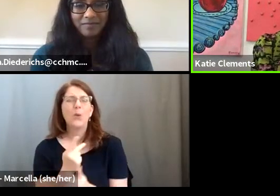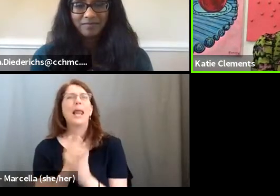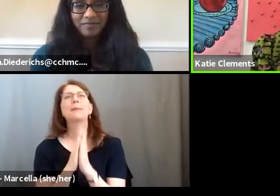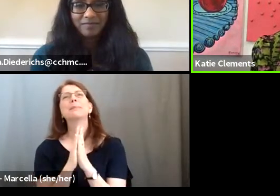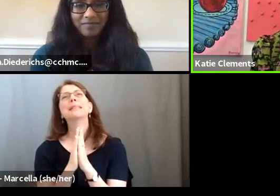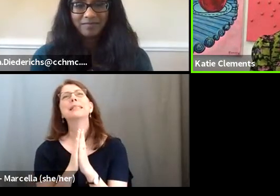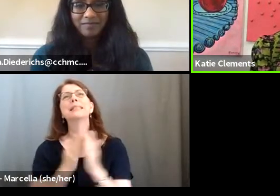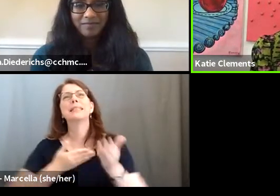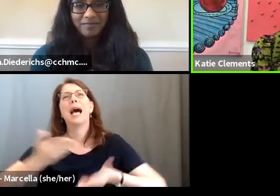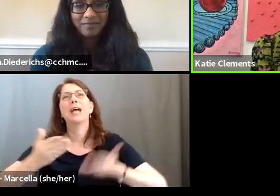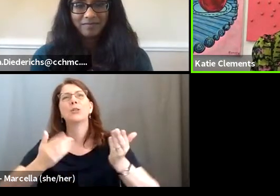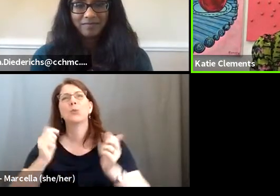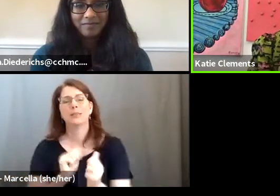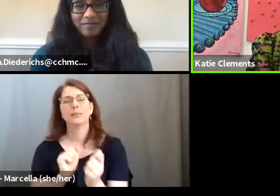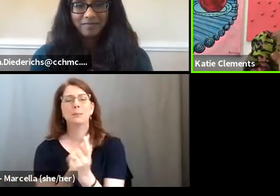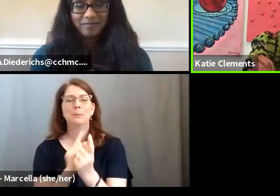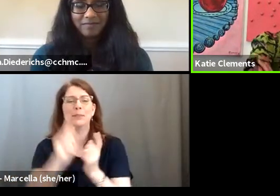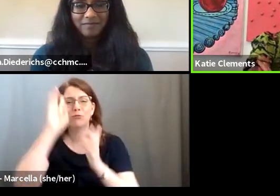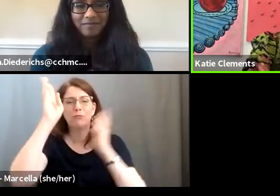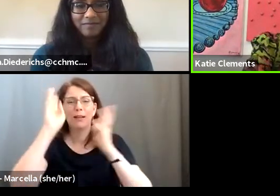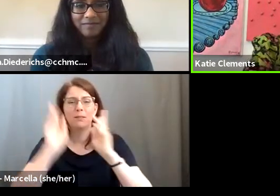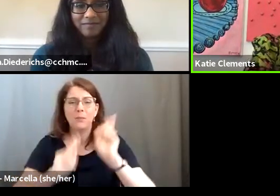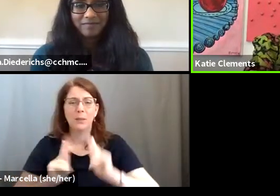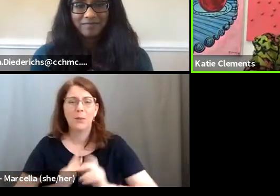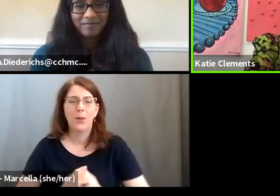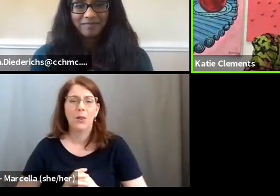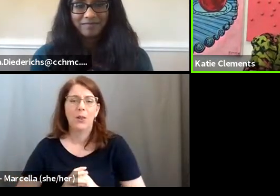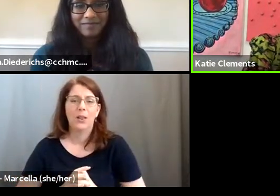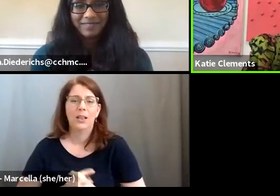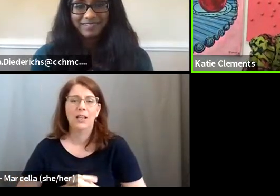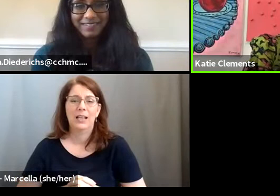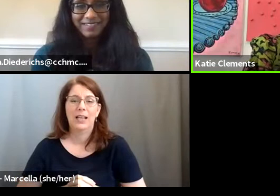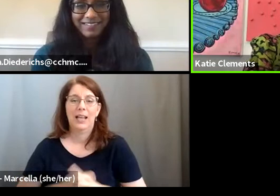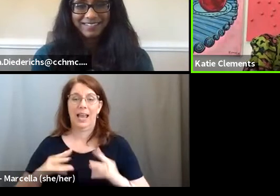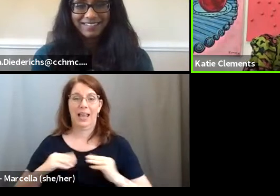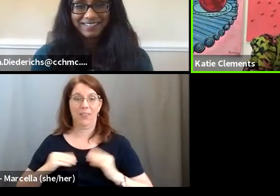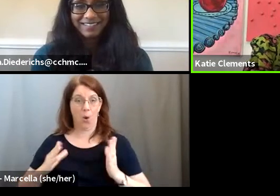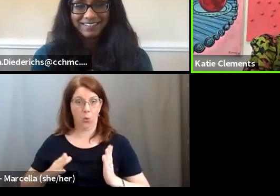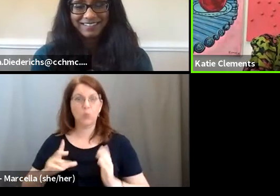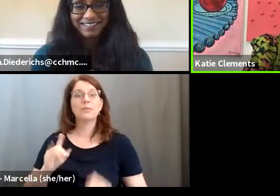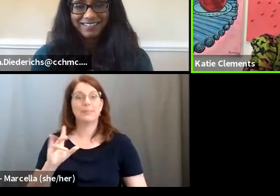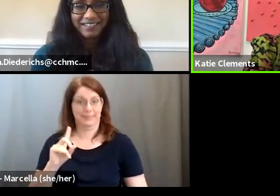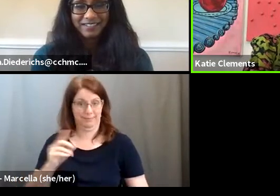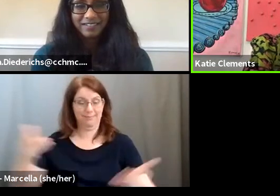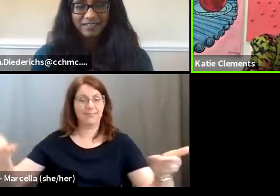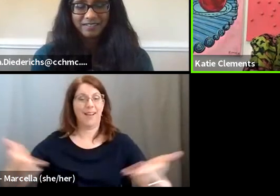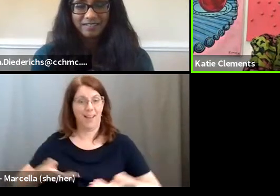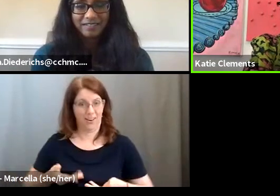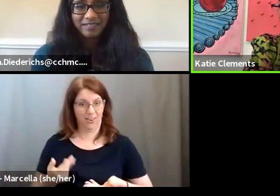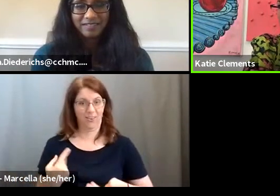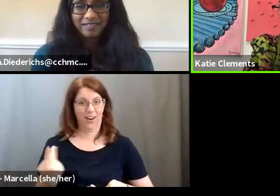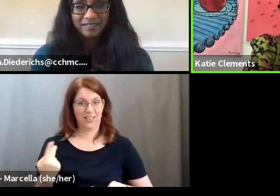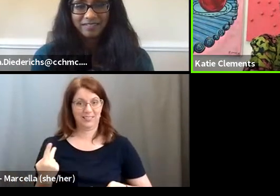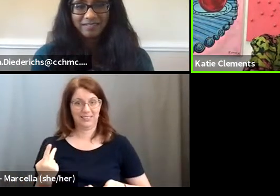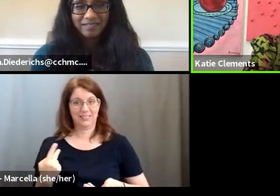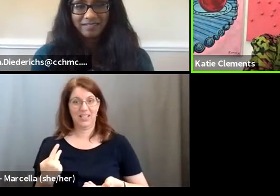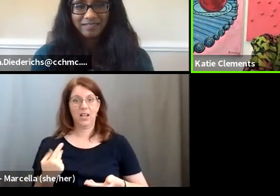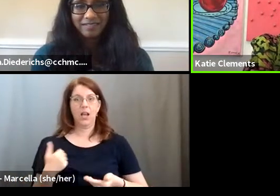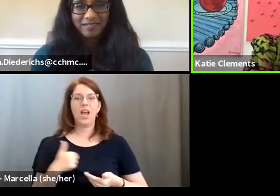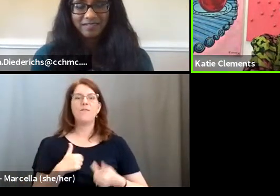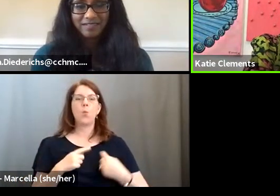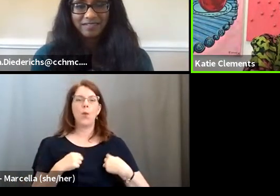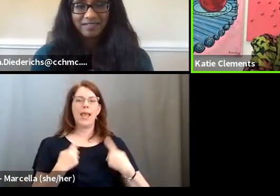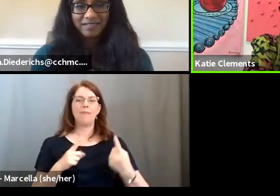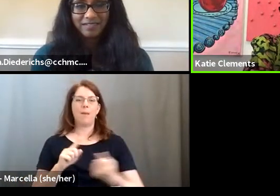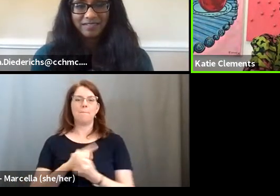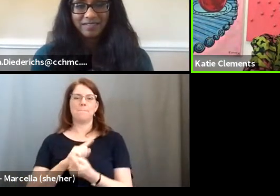us so we can meet creative people. And the owner hired us and we had met so many